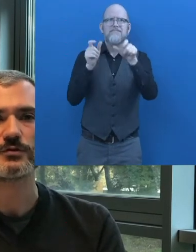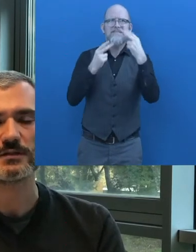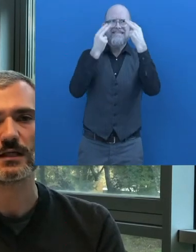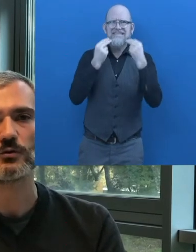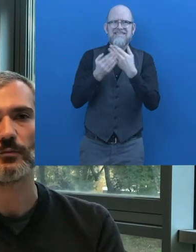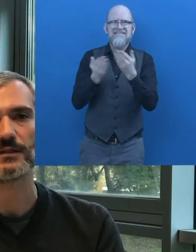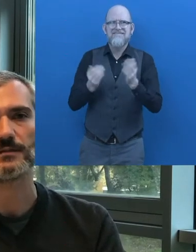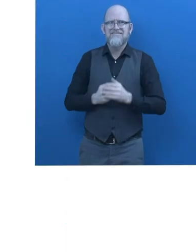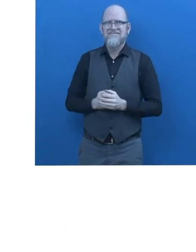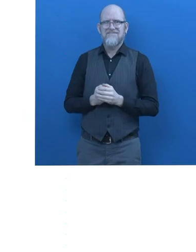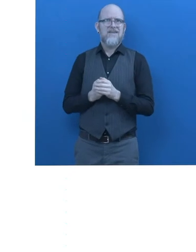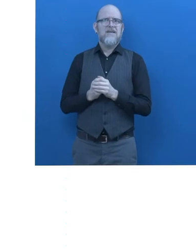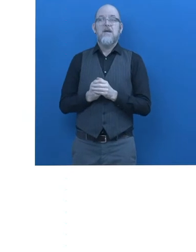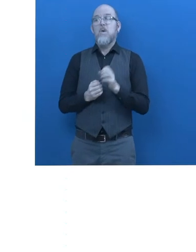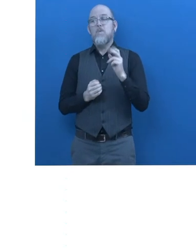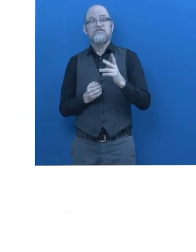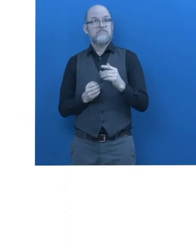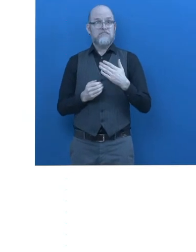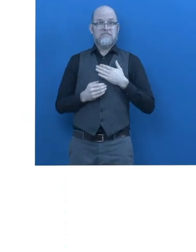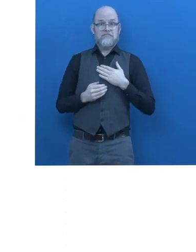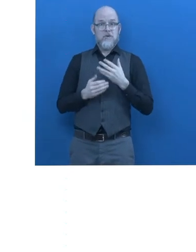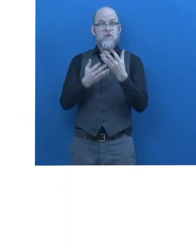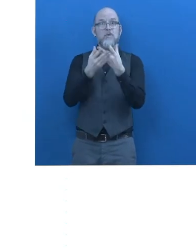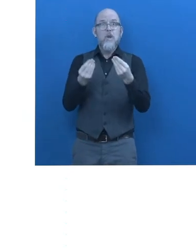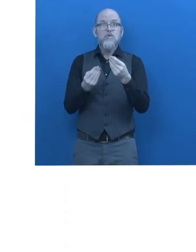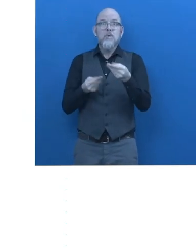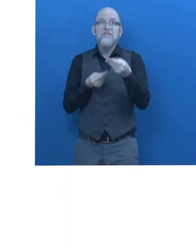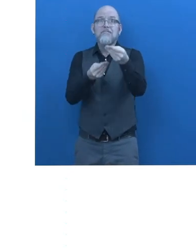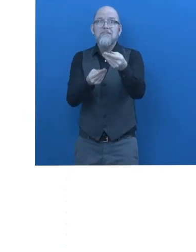visually disabled community. How did this solution help you?